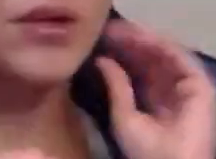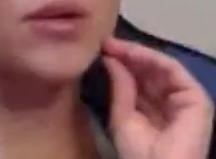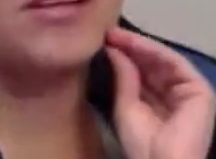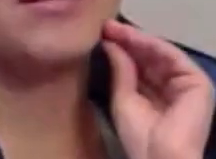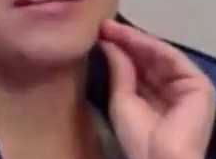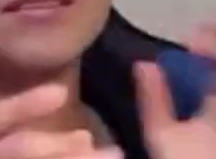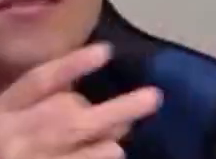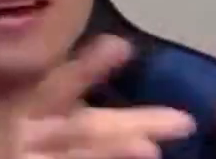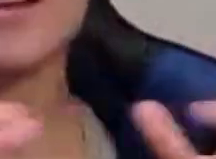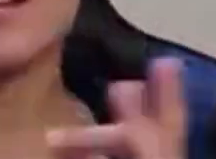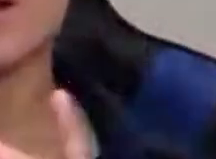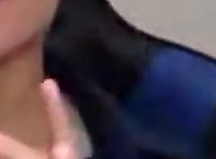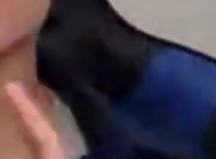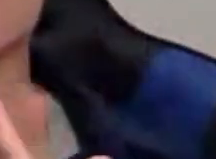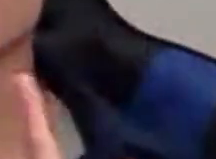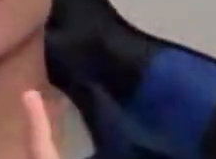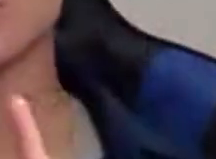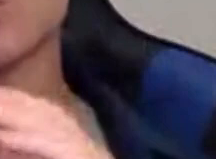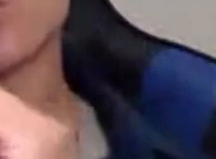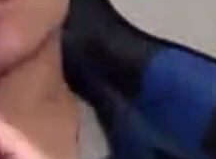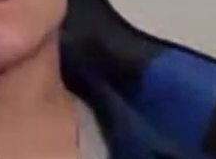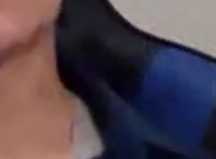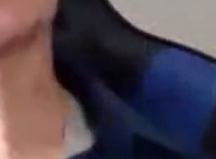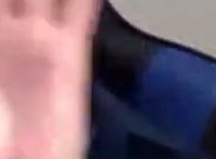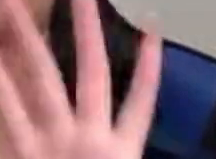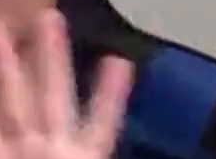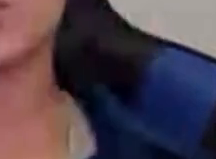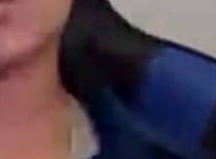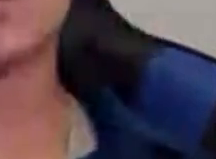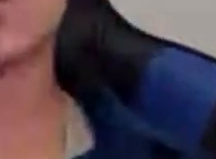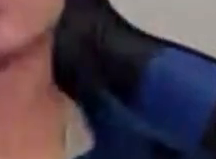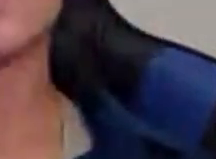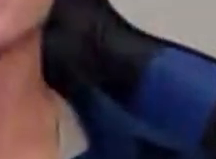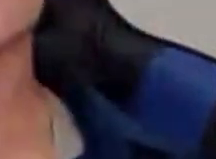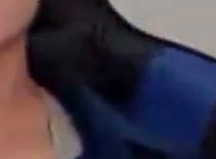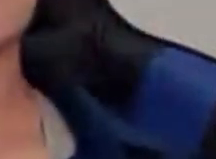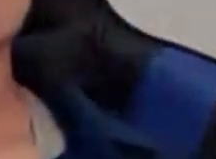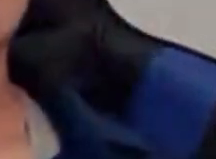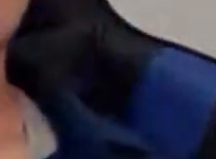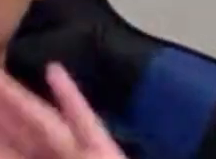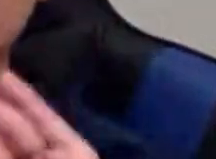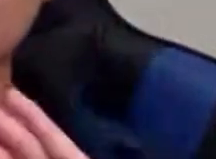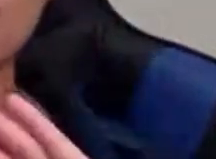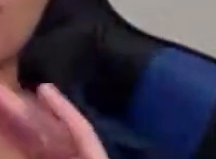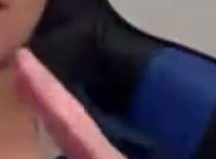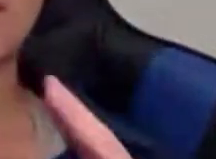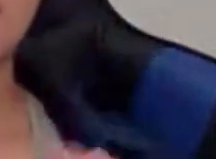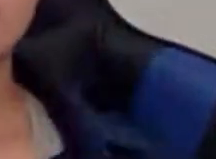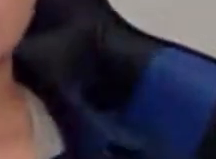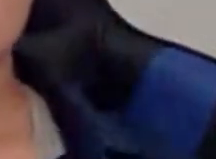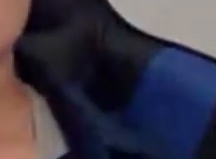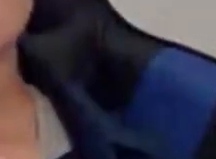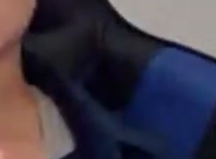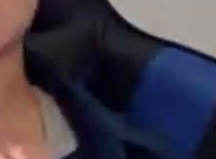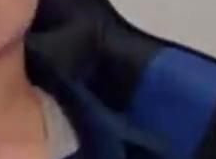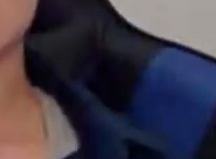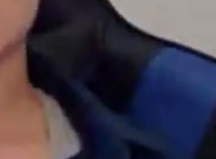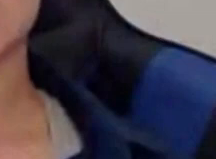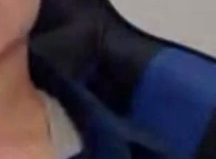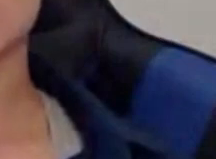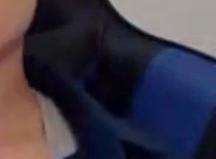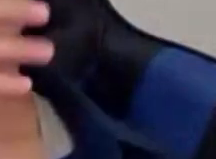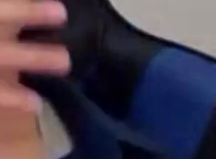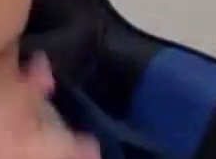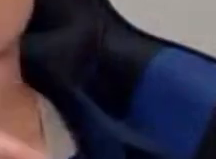acceptable for women to play with silhouette and fashion and